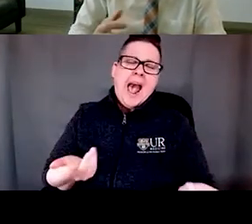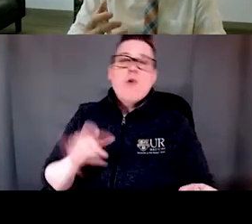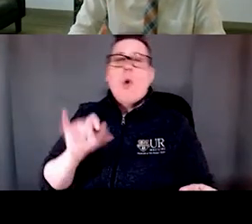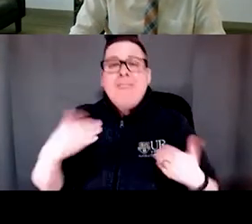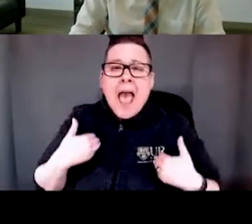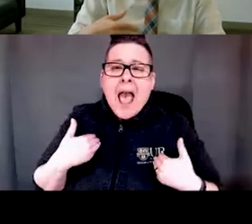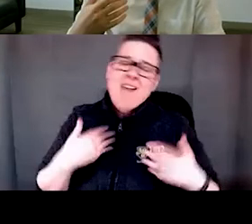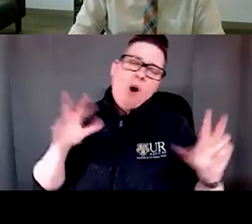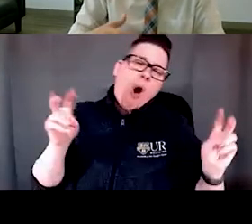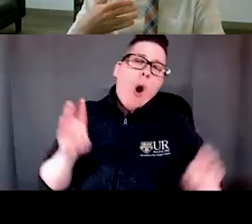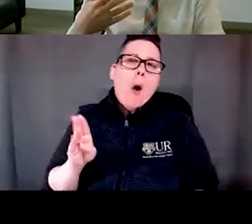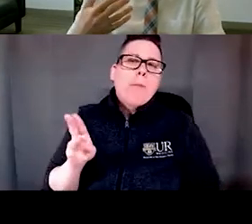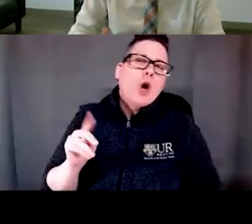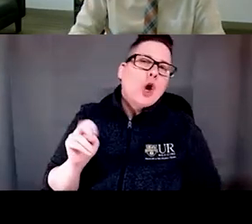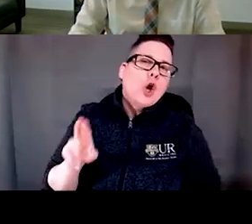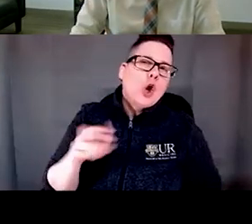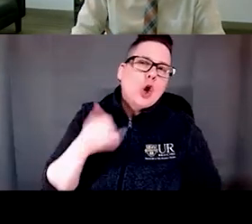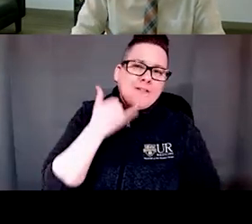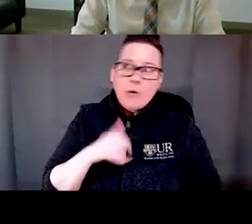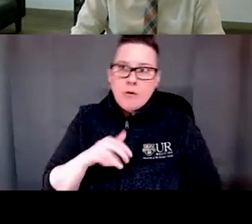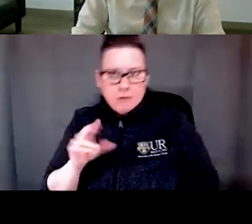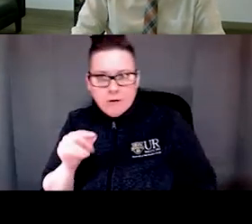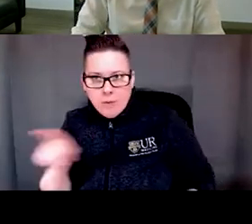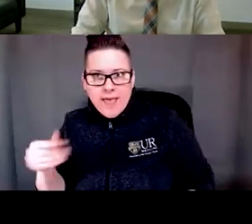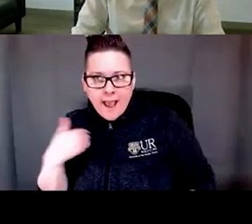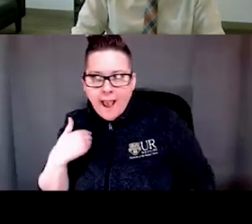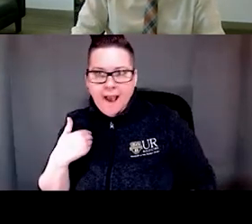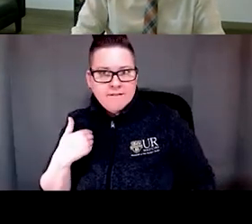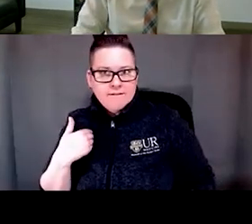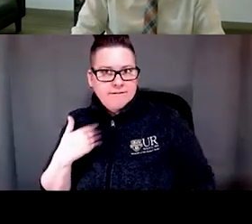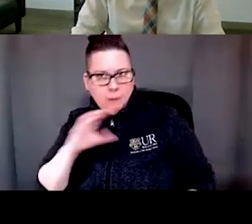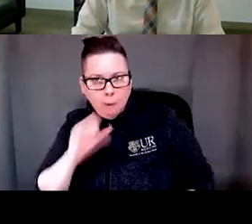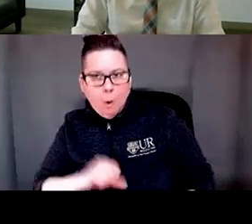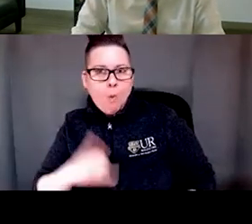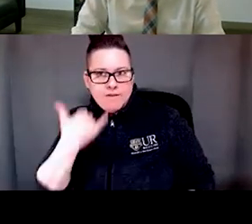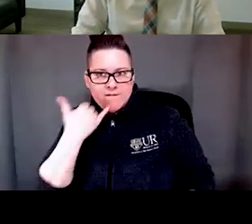phones that these folks use and it's their main source of